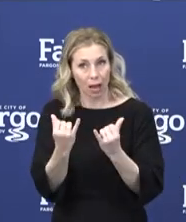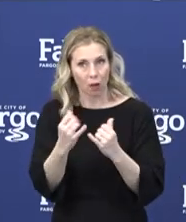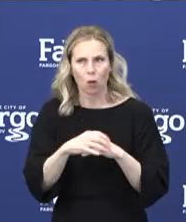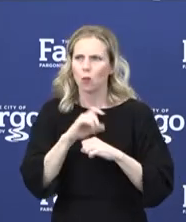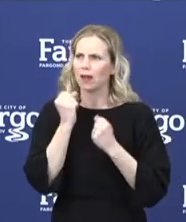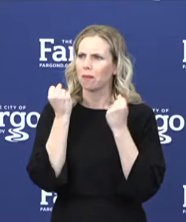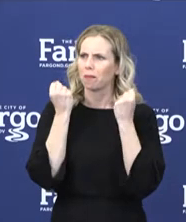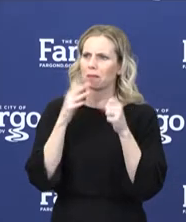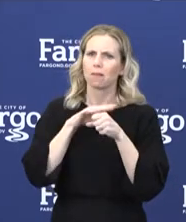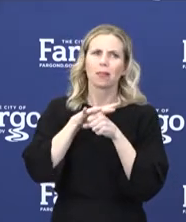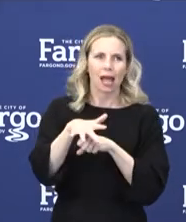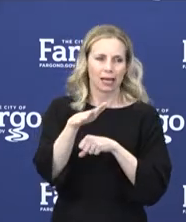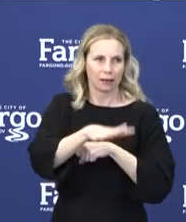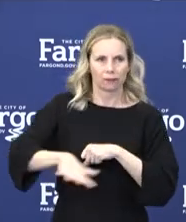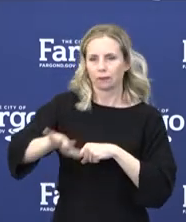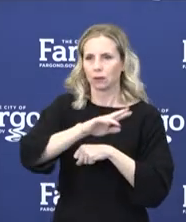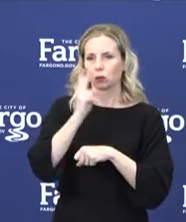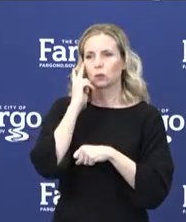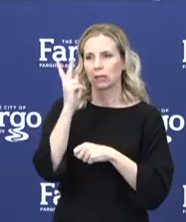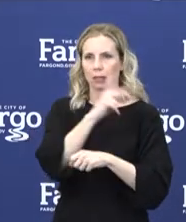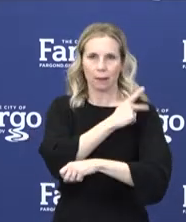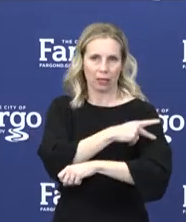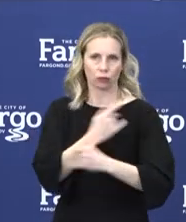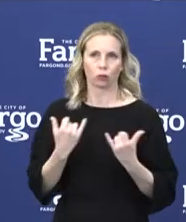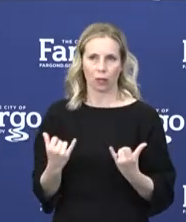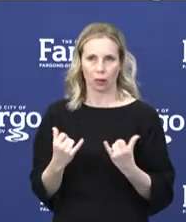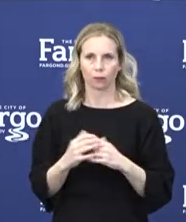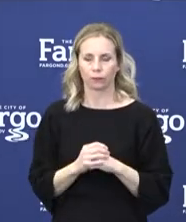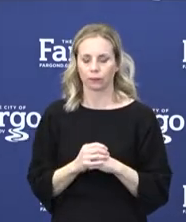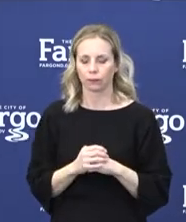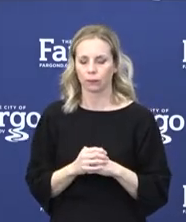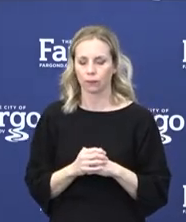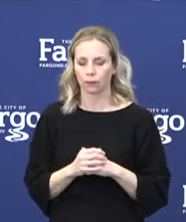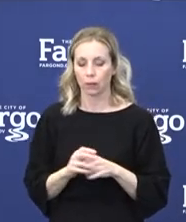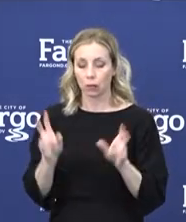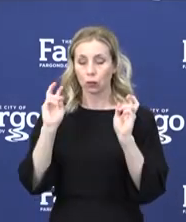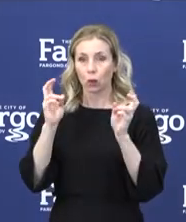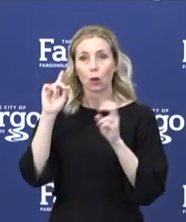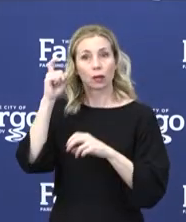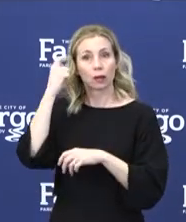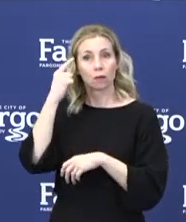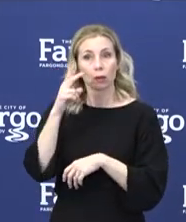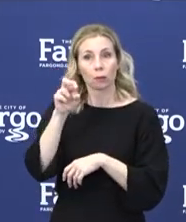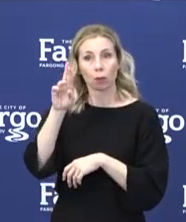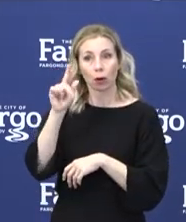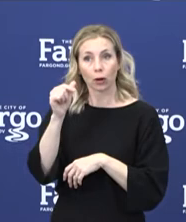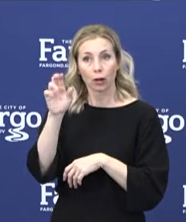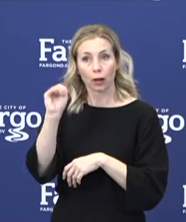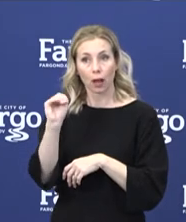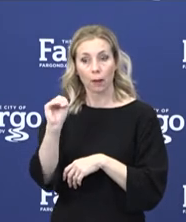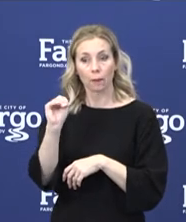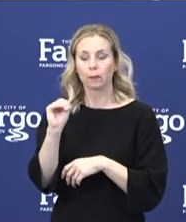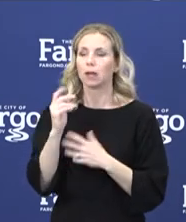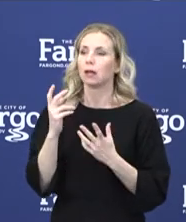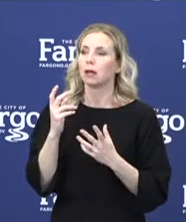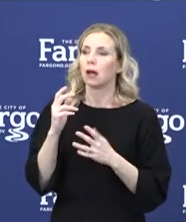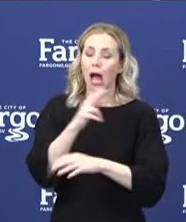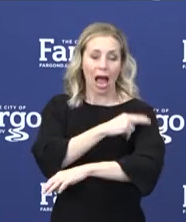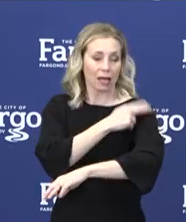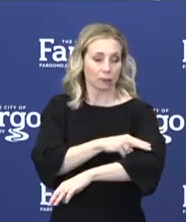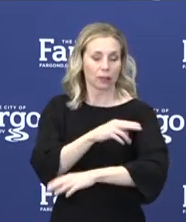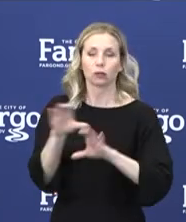capacity to see patients. And to quote Governor Burgum, hospitals that have voluntarily stopped doing elective surgeries